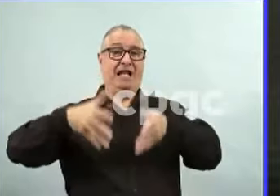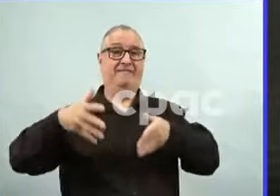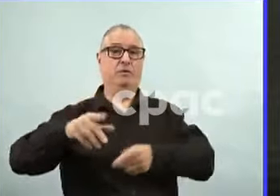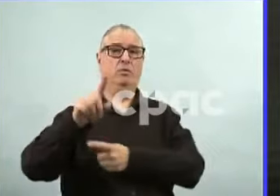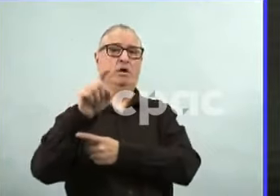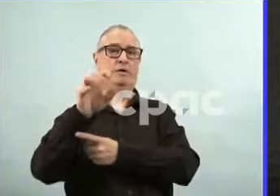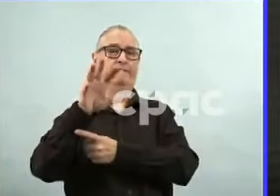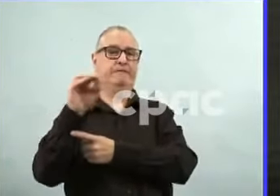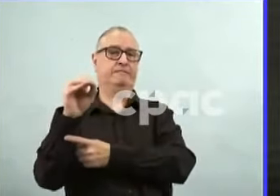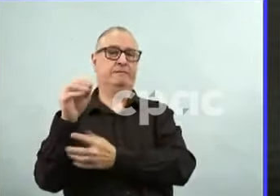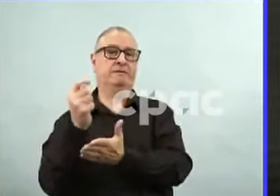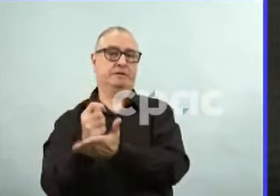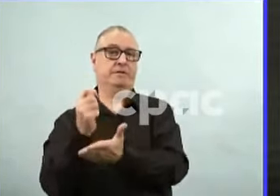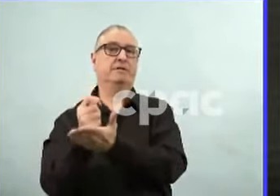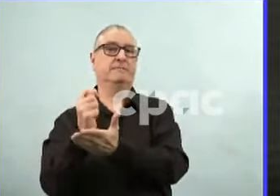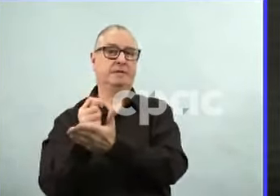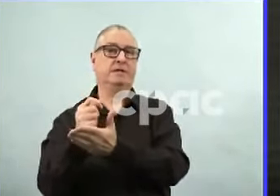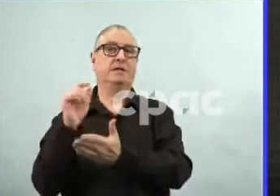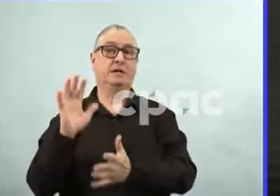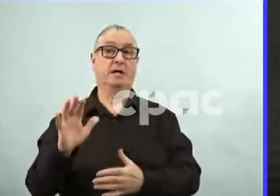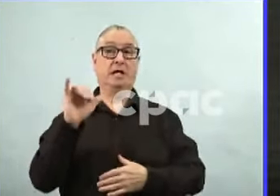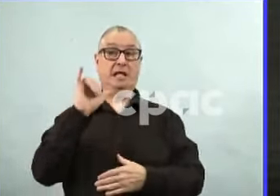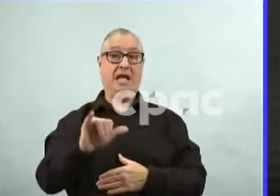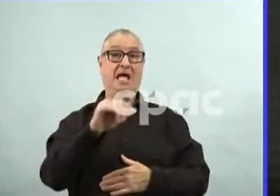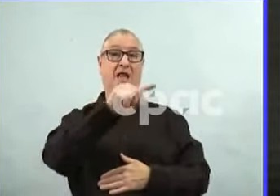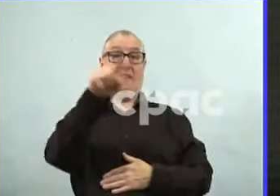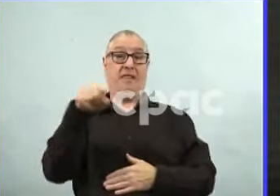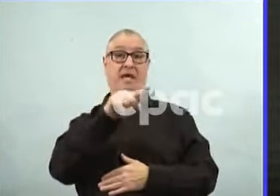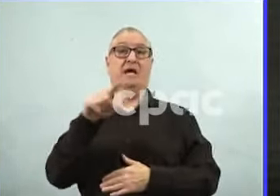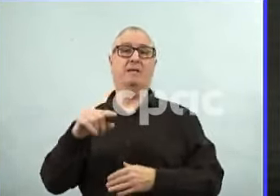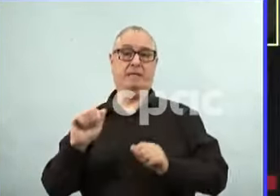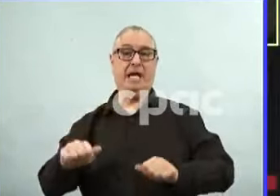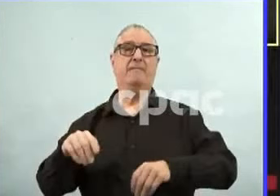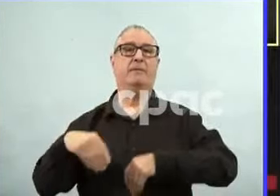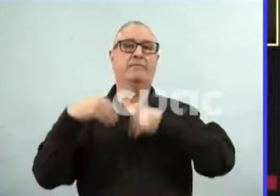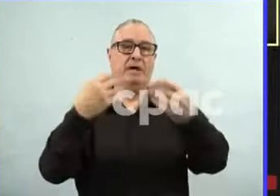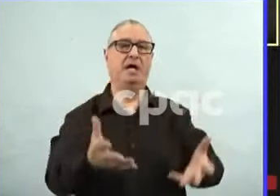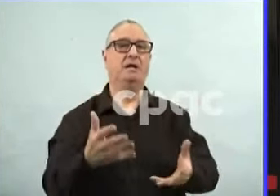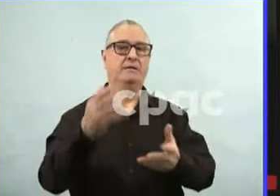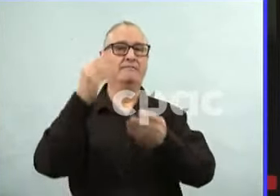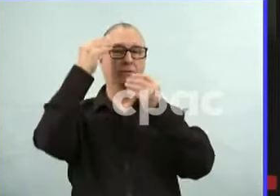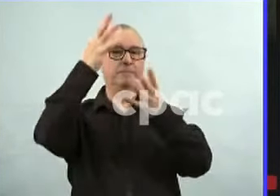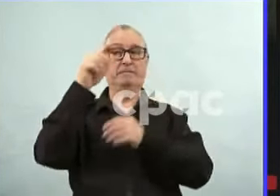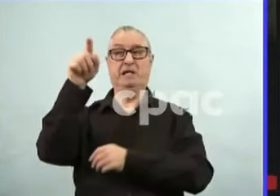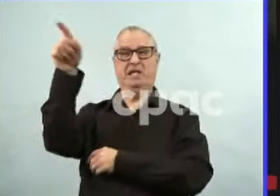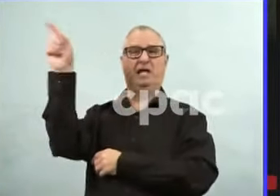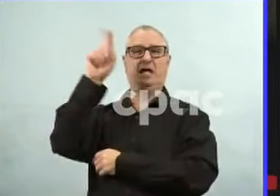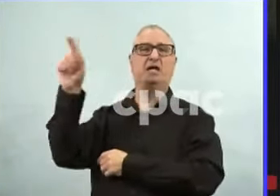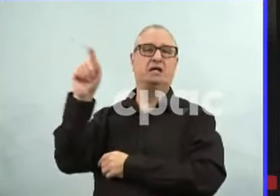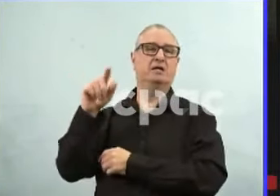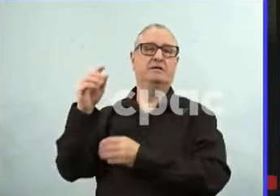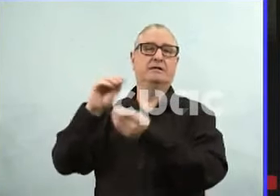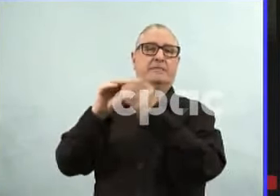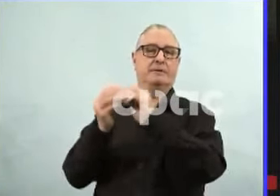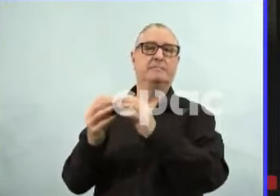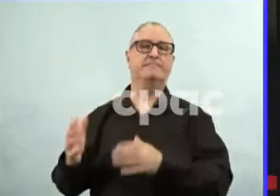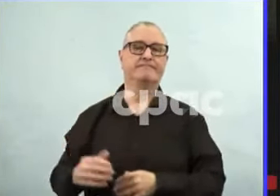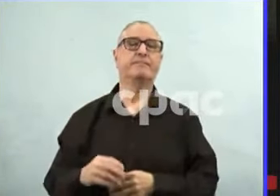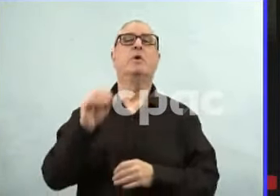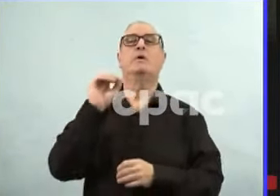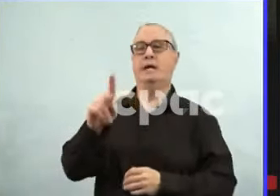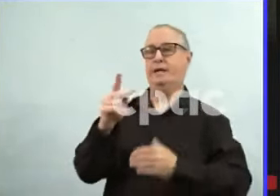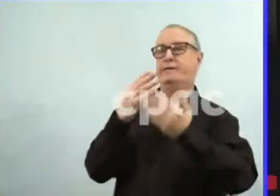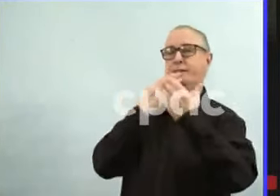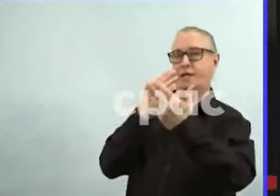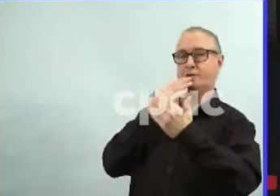provide you with exact numbers after reaching out to shared health in relation to that as well. Okay, that'd be great. Thanks. And just on a happier